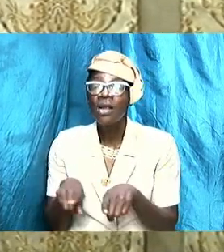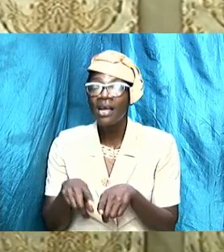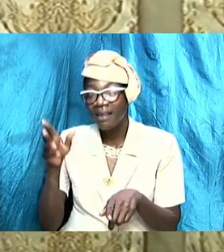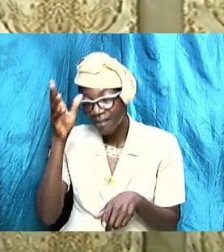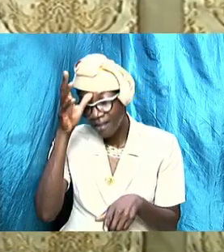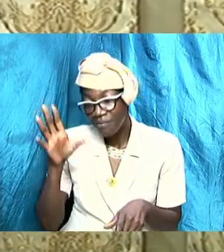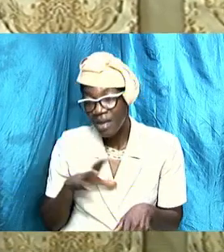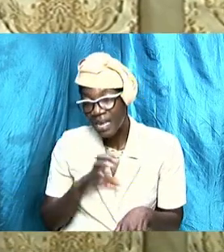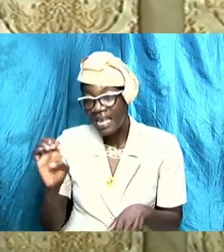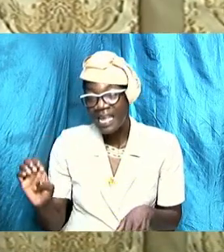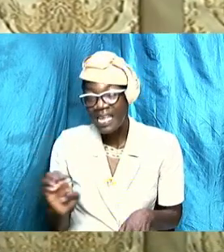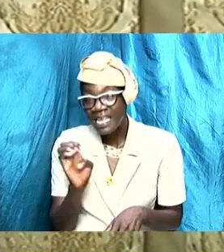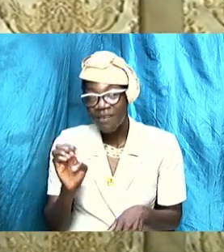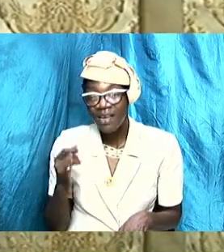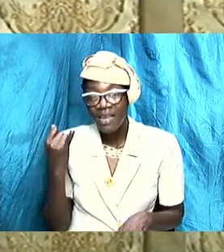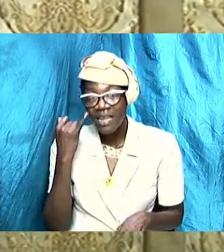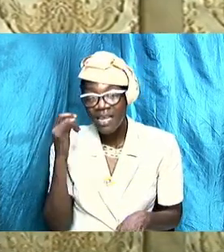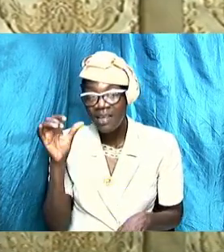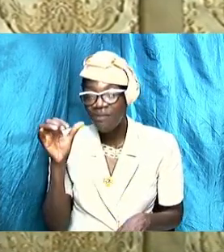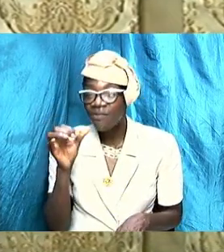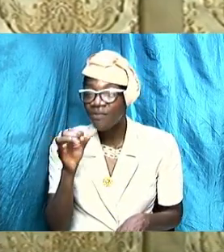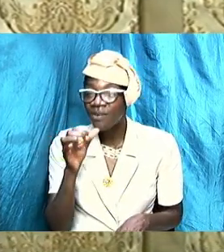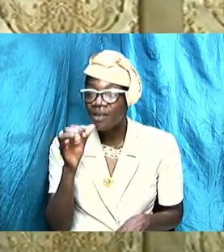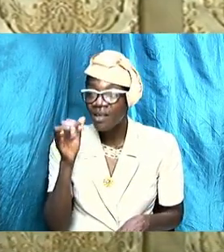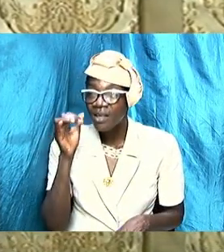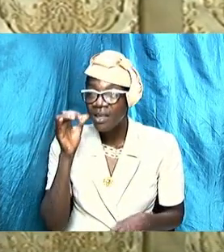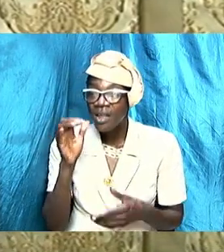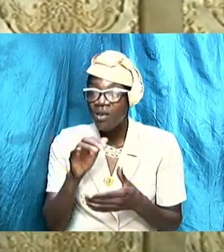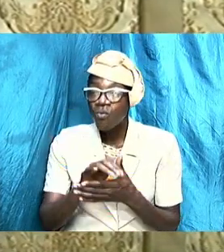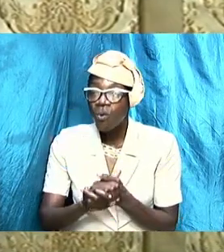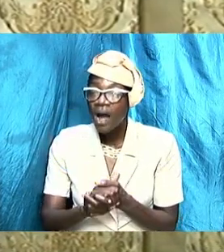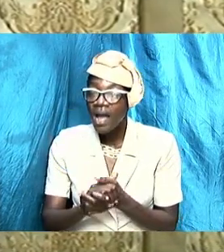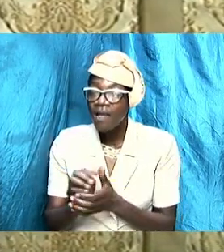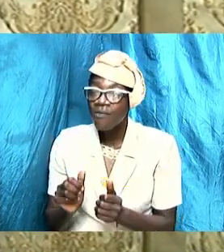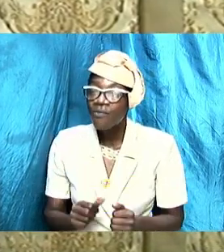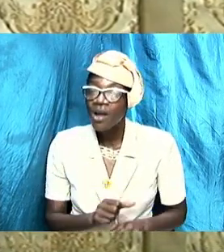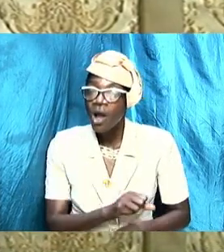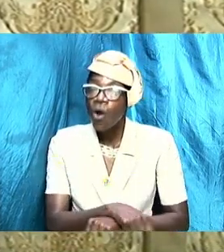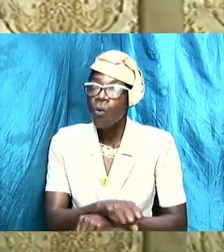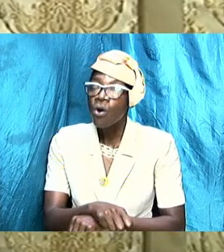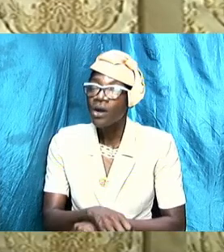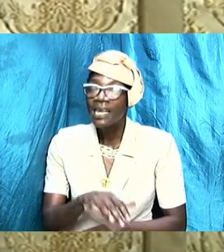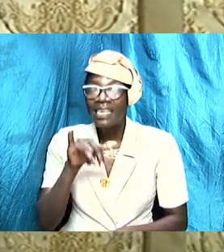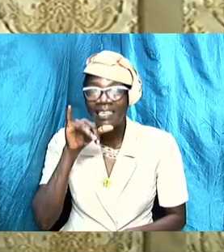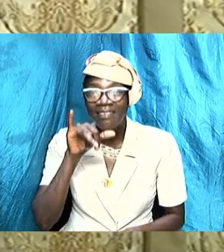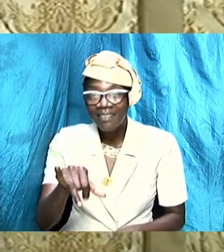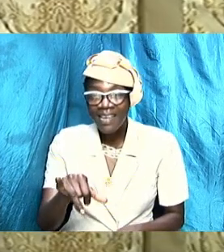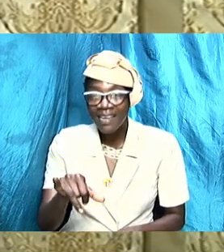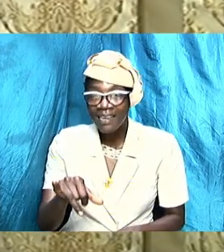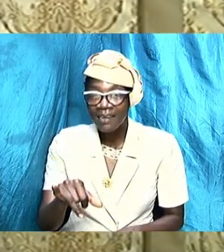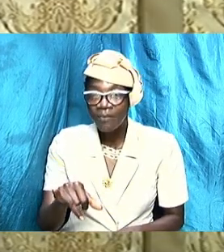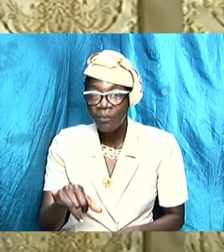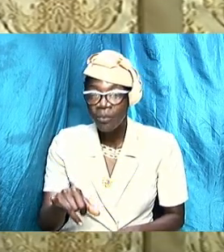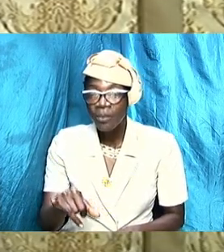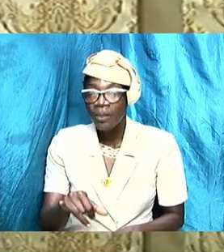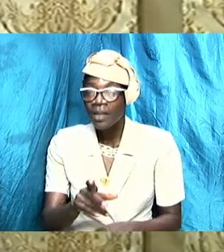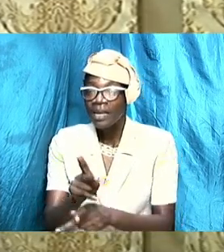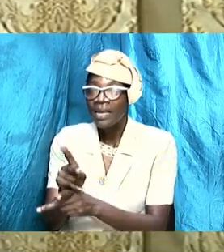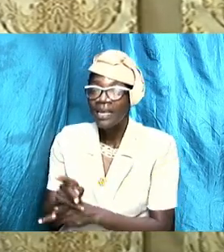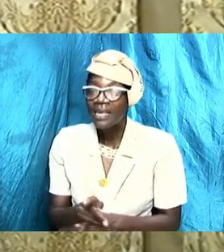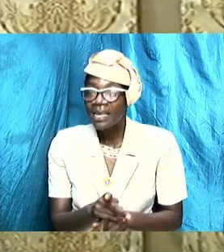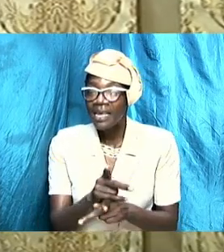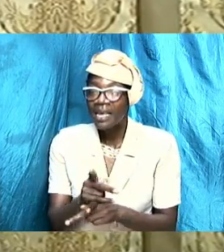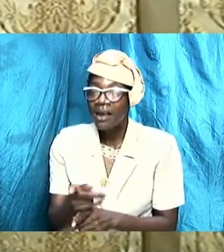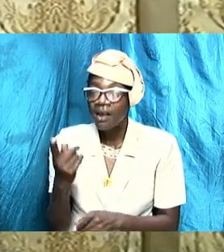if your wife is working you must still make the effort to take care of that